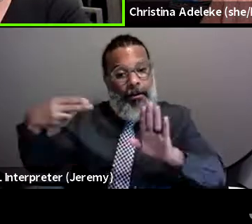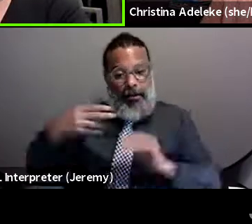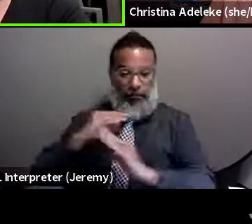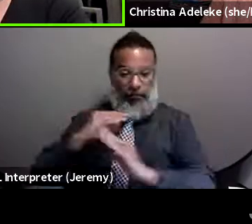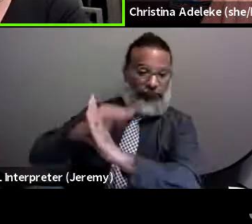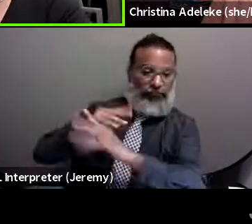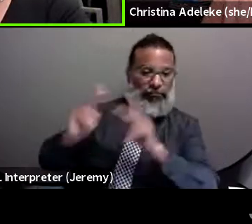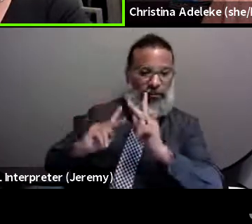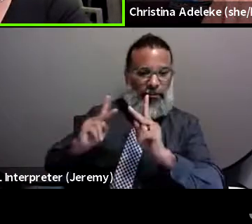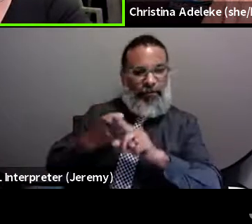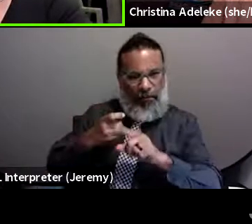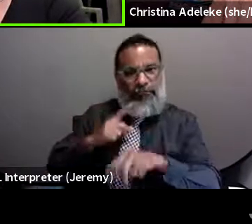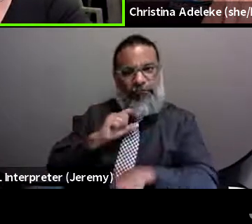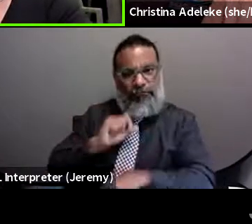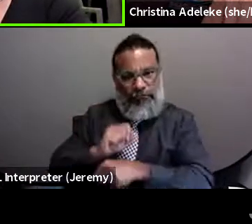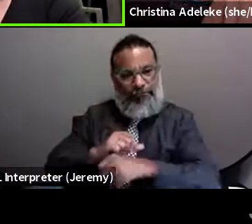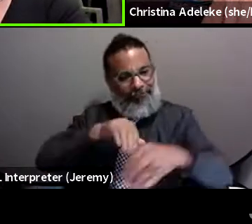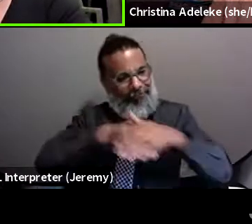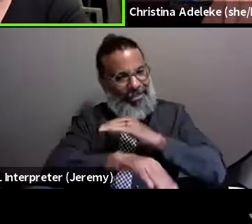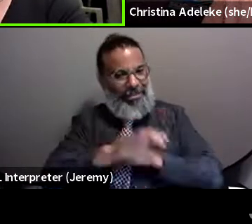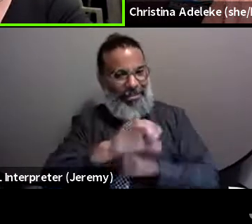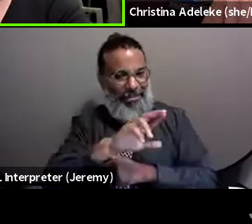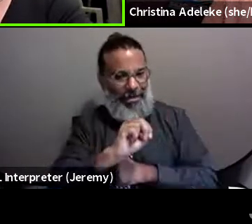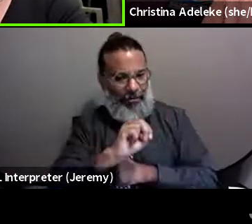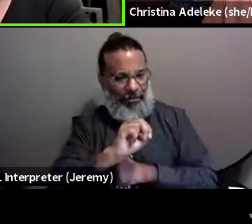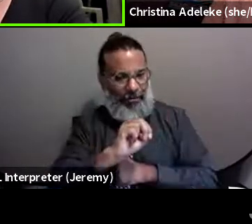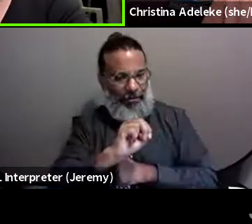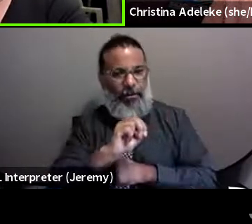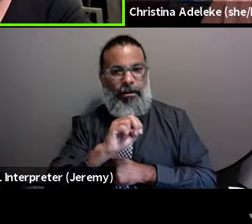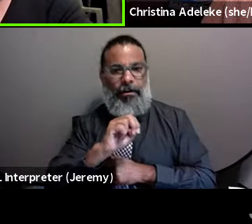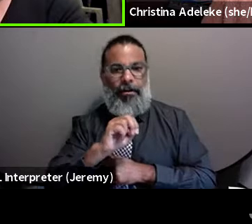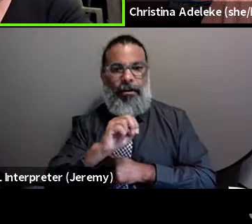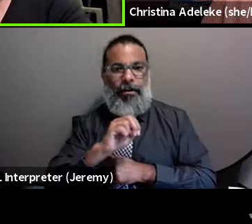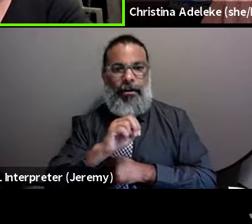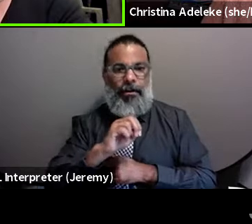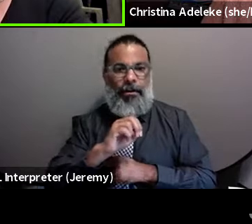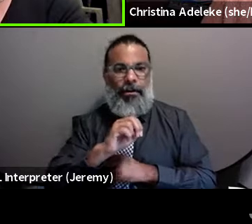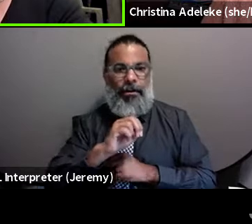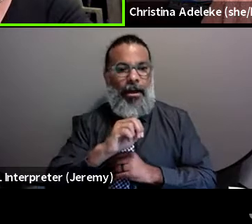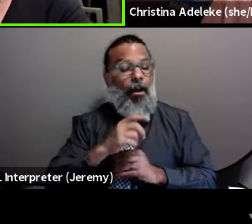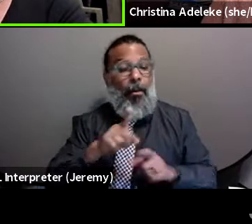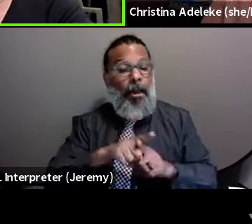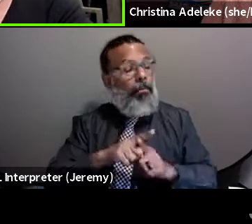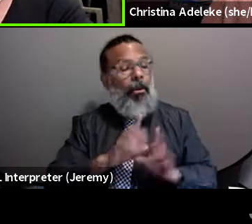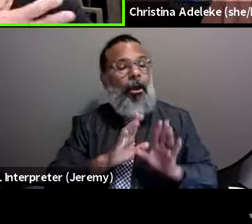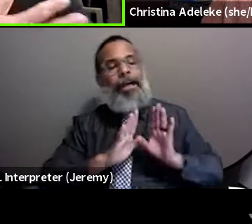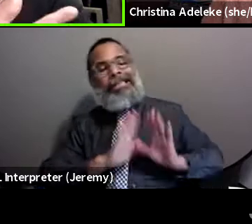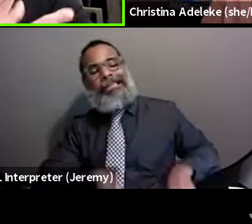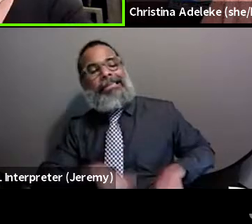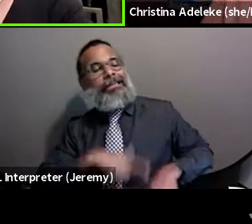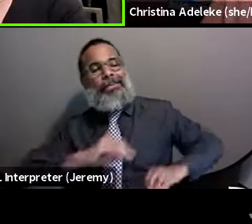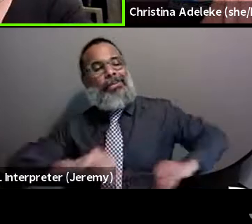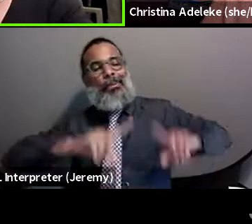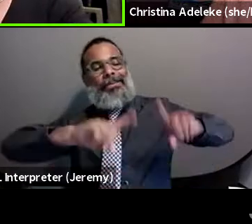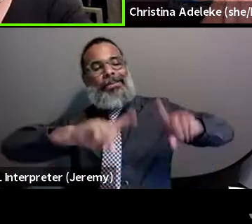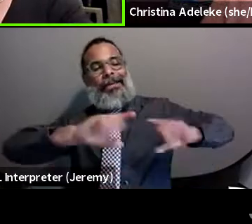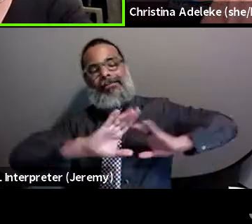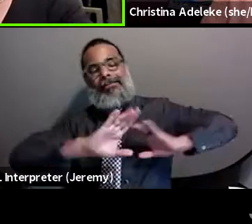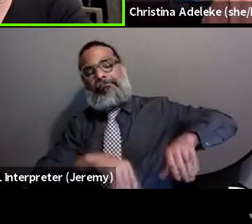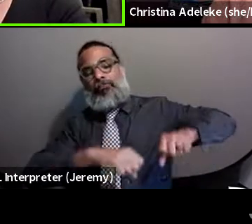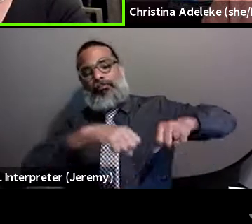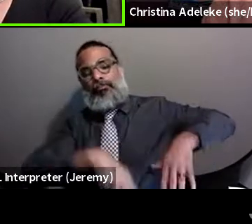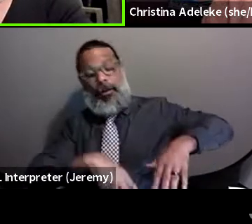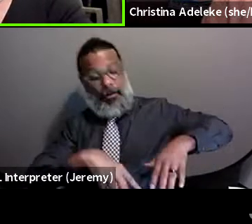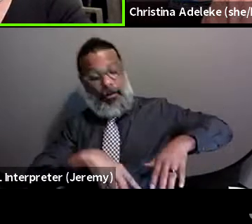people from accessing care. Um, how it deters them from getting tested. Um, so I just wanted to raise those